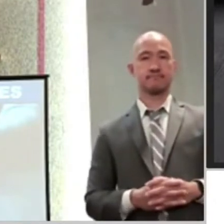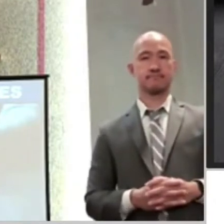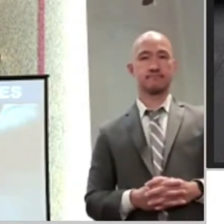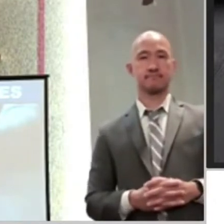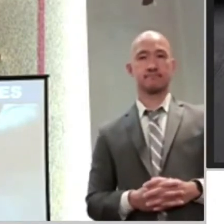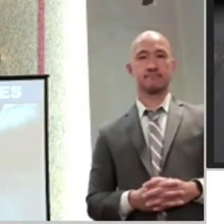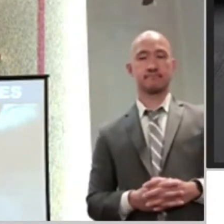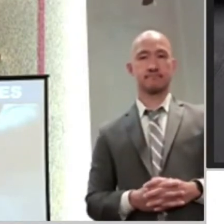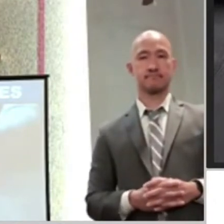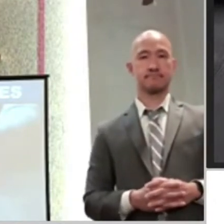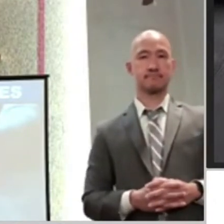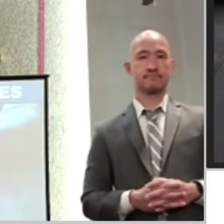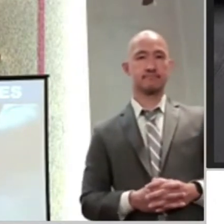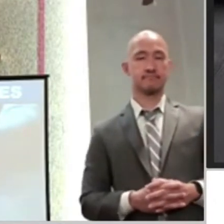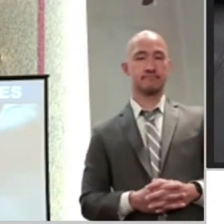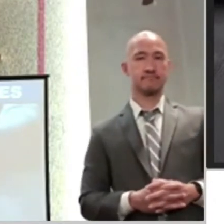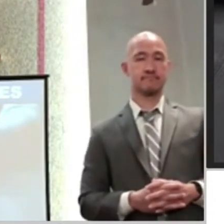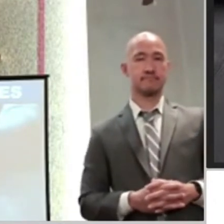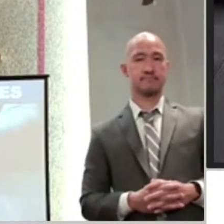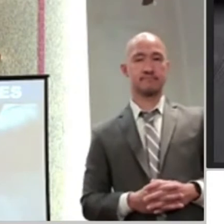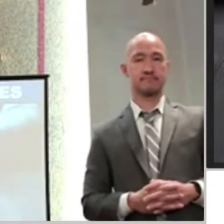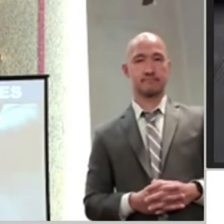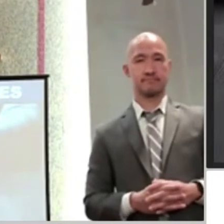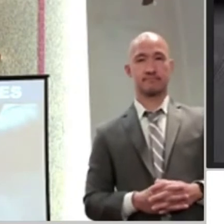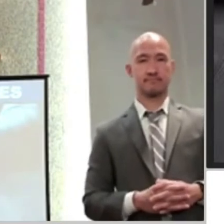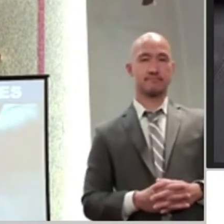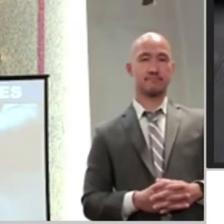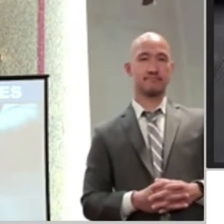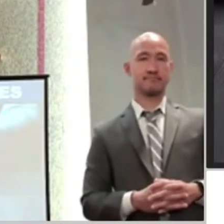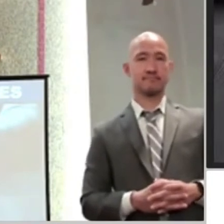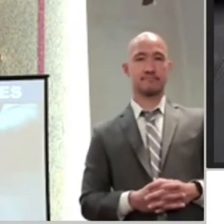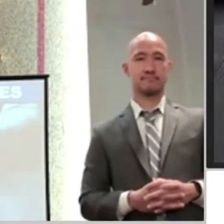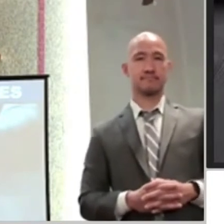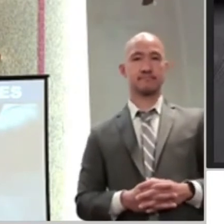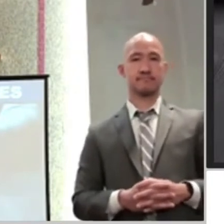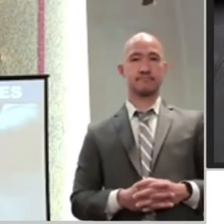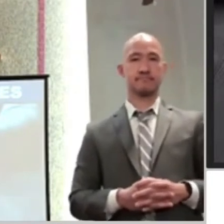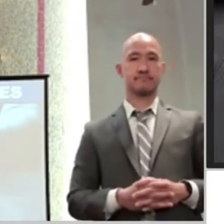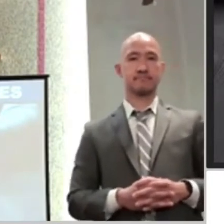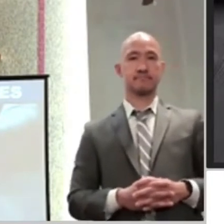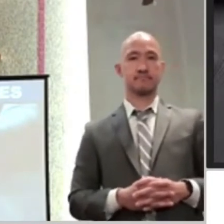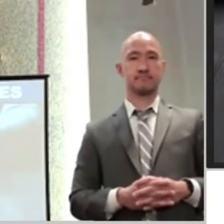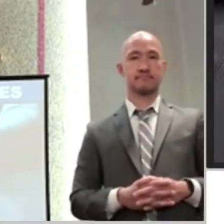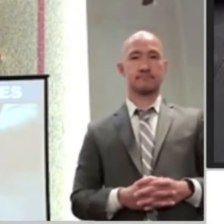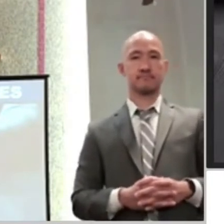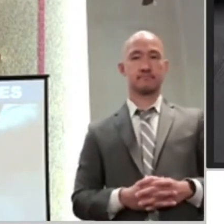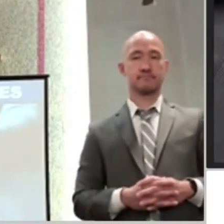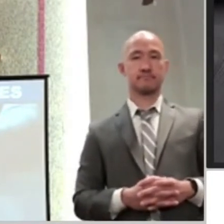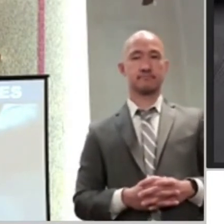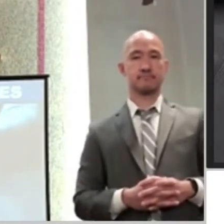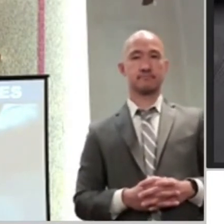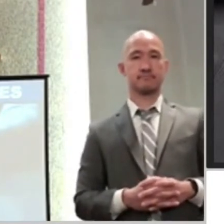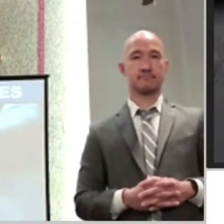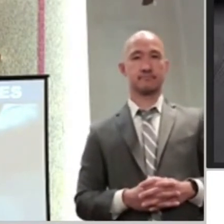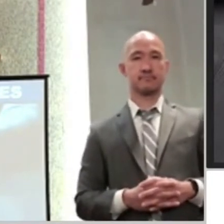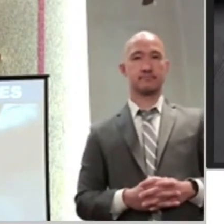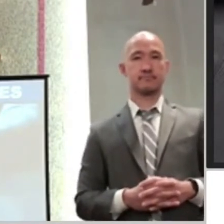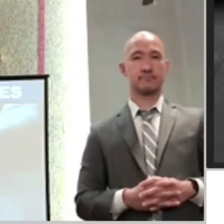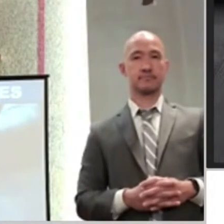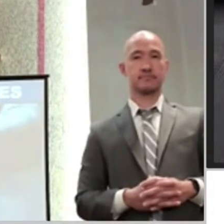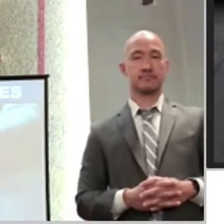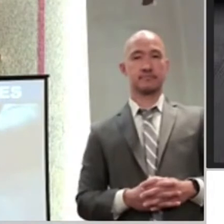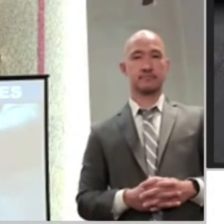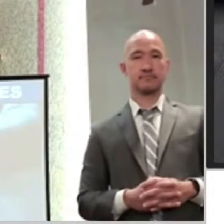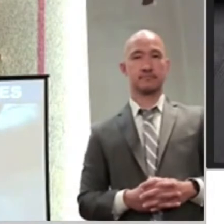call together on our almighty God, who's the only one who gives us these solutions. So I invite you to come forward and pray